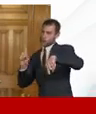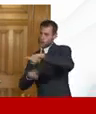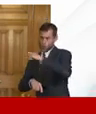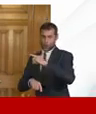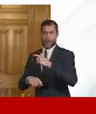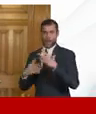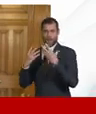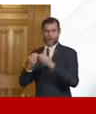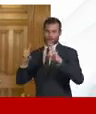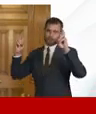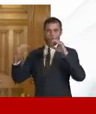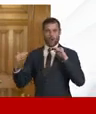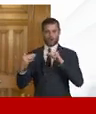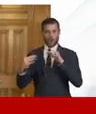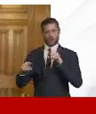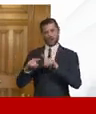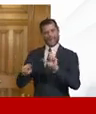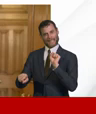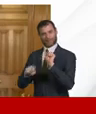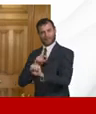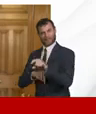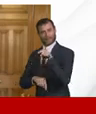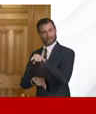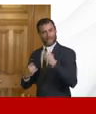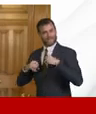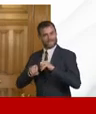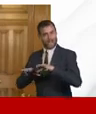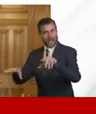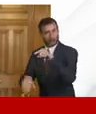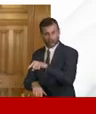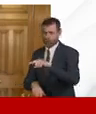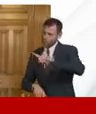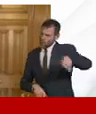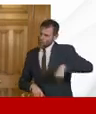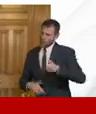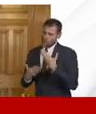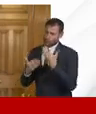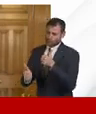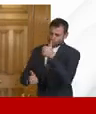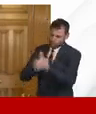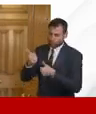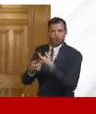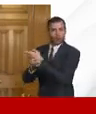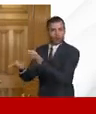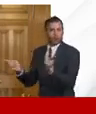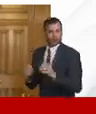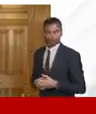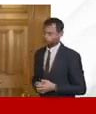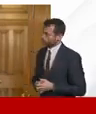war against this virus and we all pay tribute to you you're going to give you all over the next few weeks